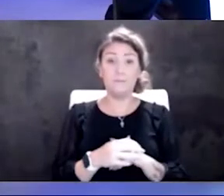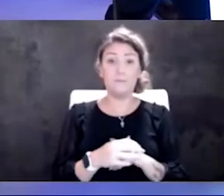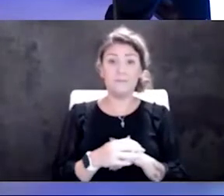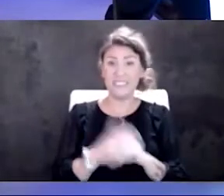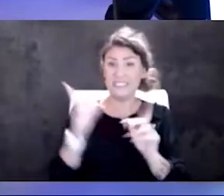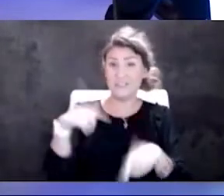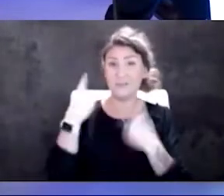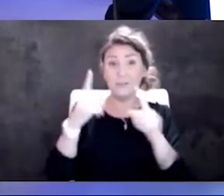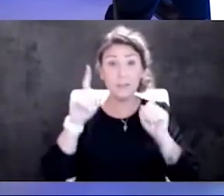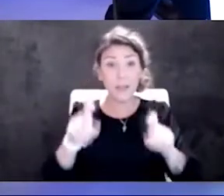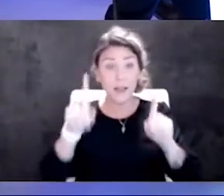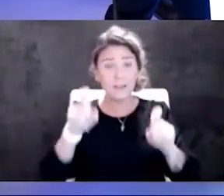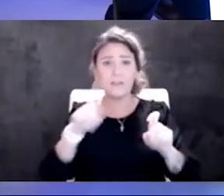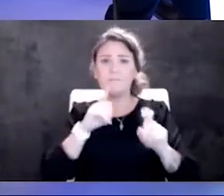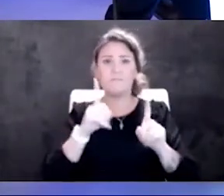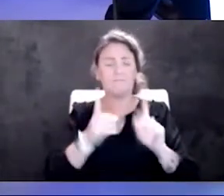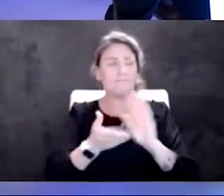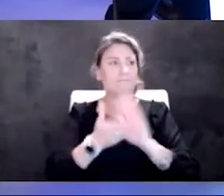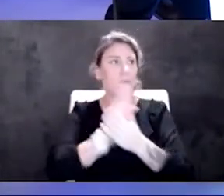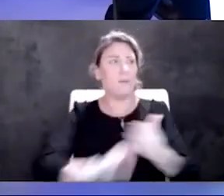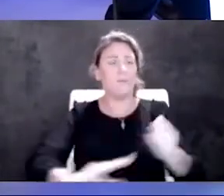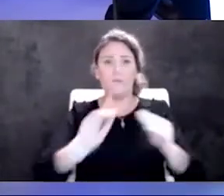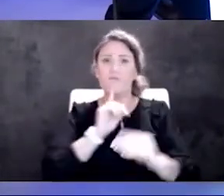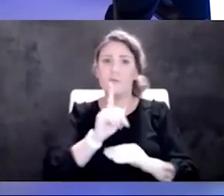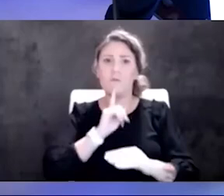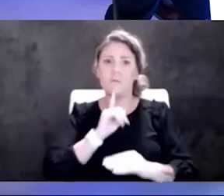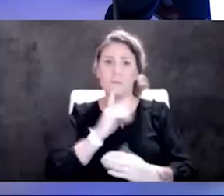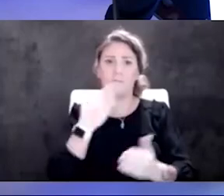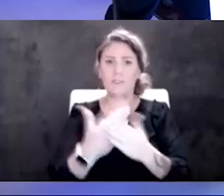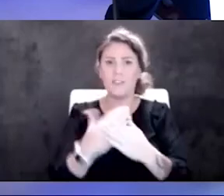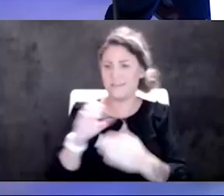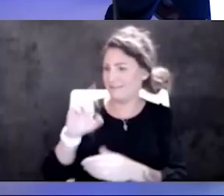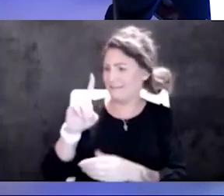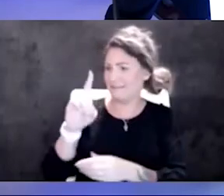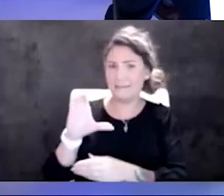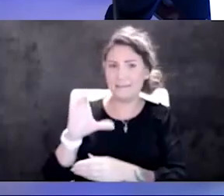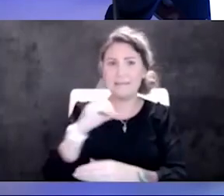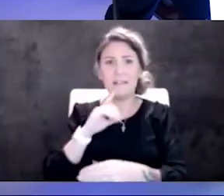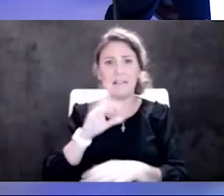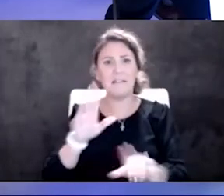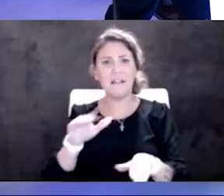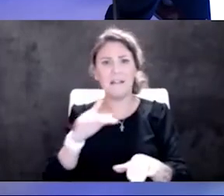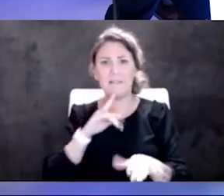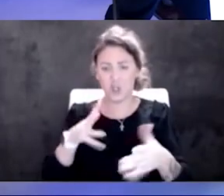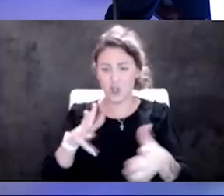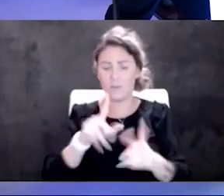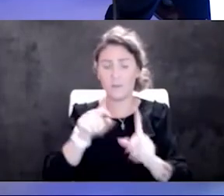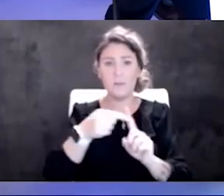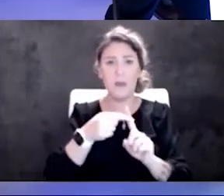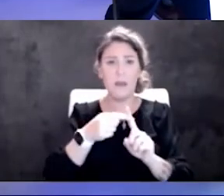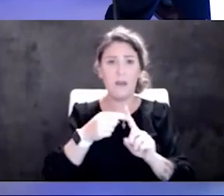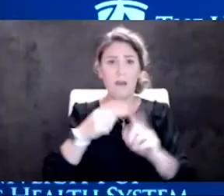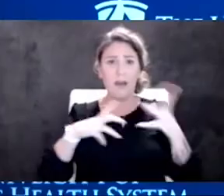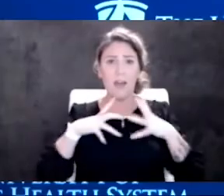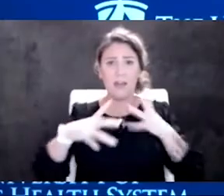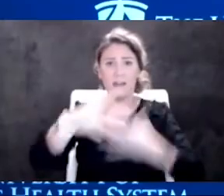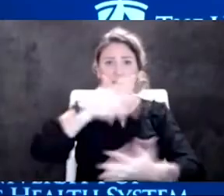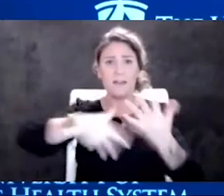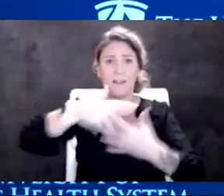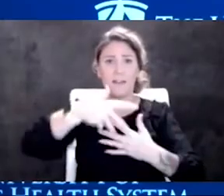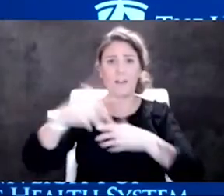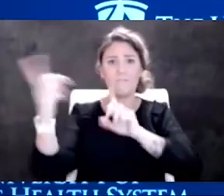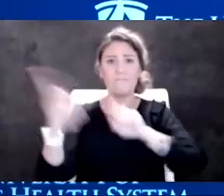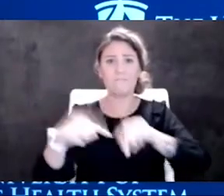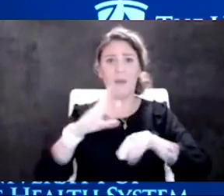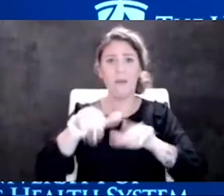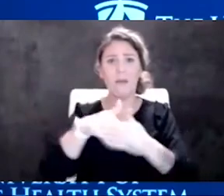sophisticated, so good. In fact, yesterday, I think the CDC said, gosh, we're really nervous about holiday gatherings. We think people who are coming together for the holidays should all test before they